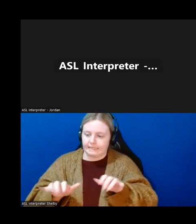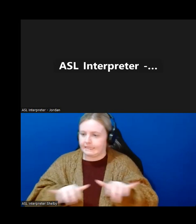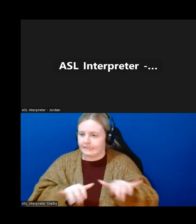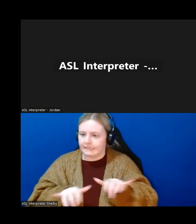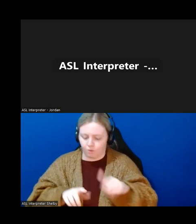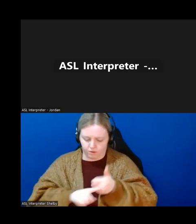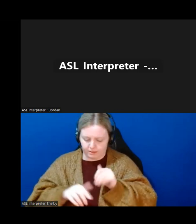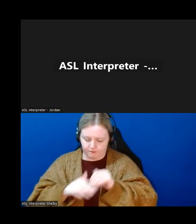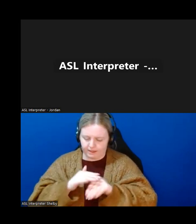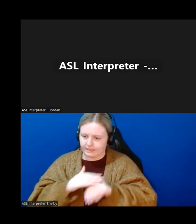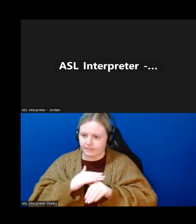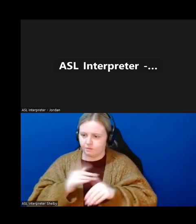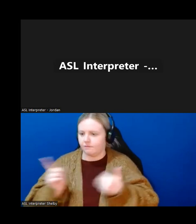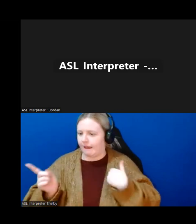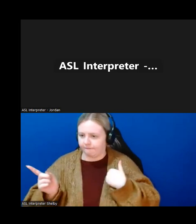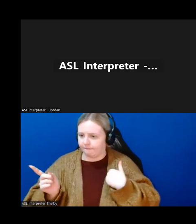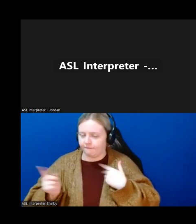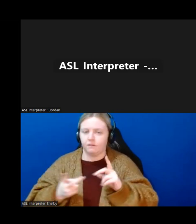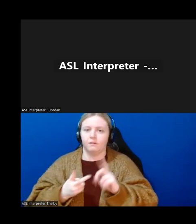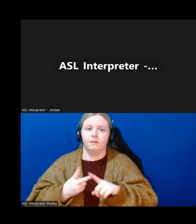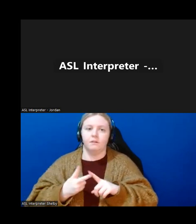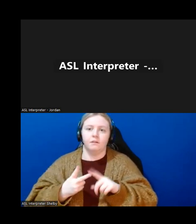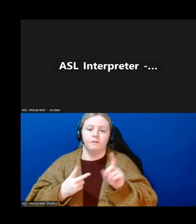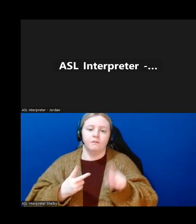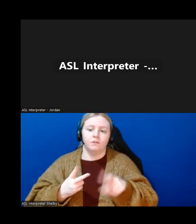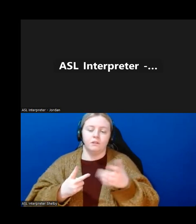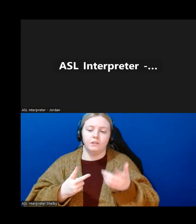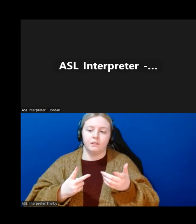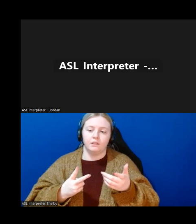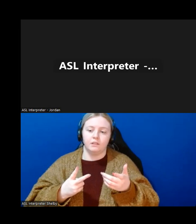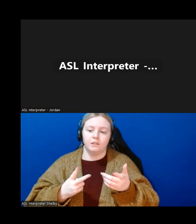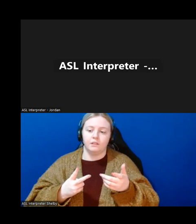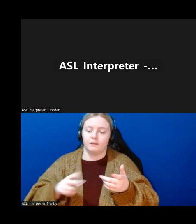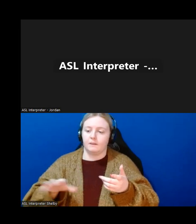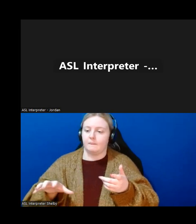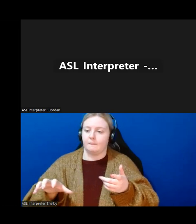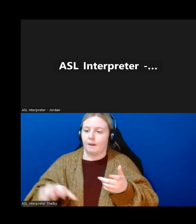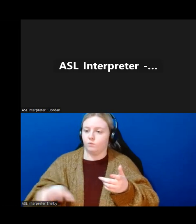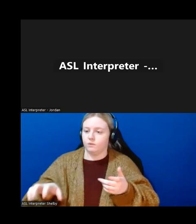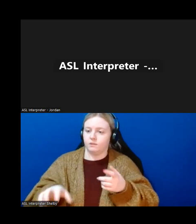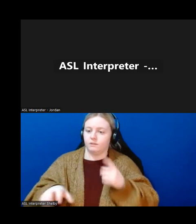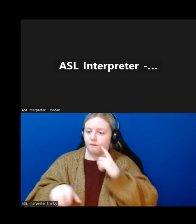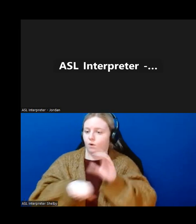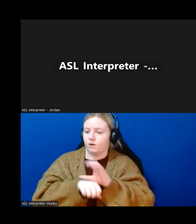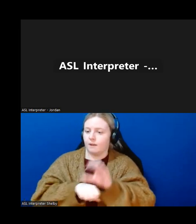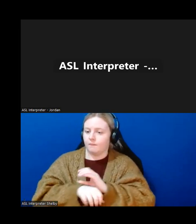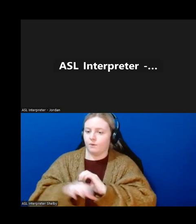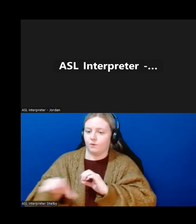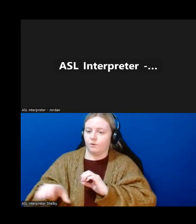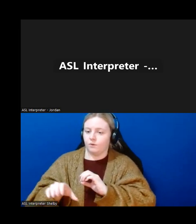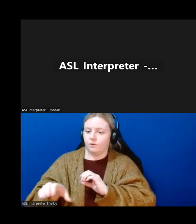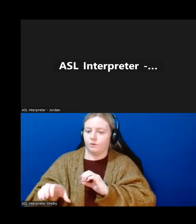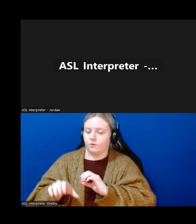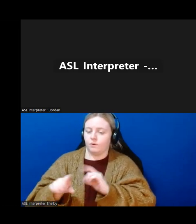to you, we've got one. If you need a sip and puff mouse that you want to use with just your mouth